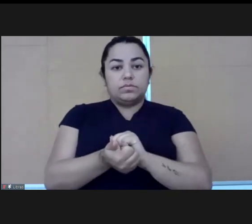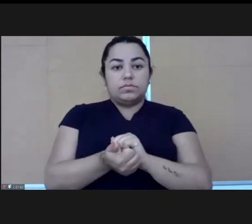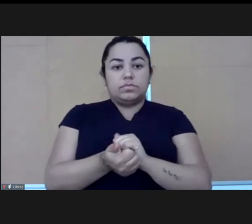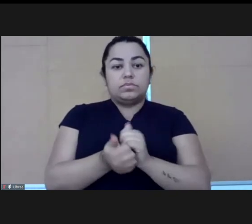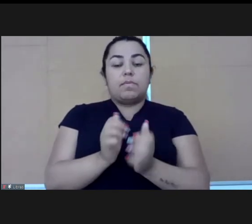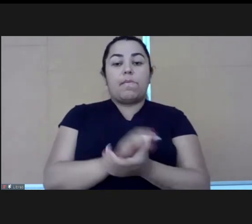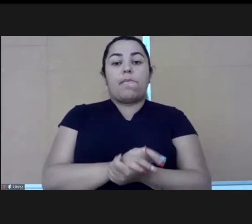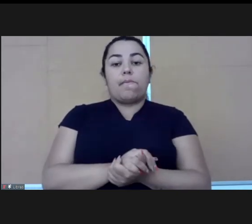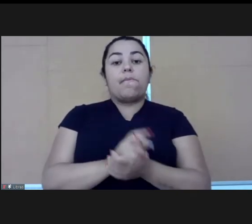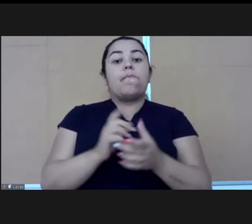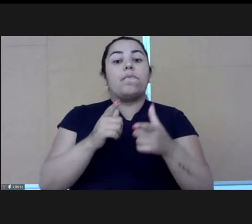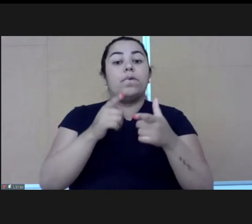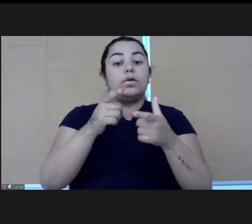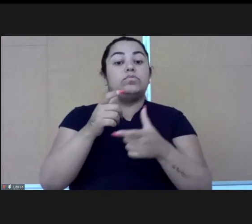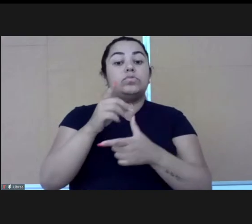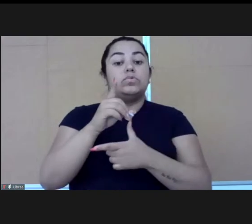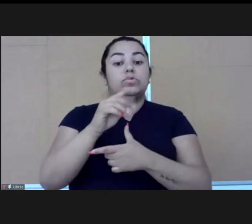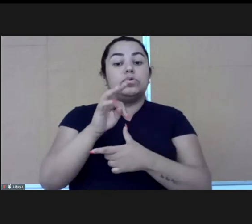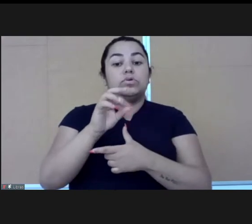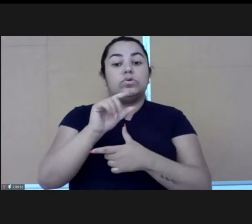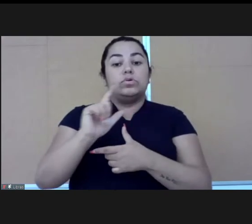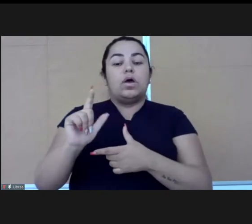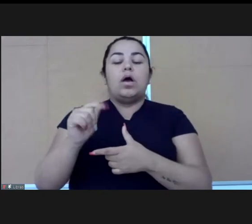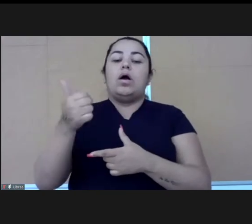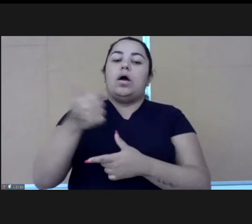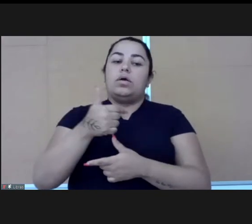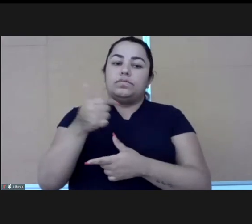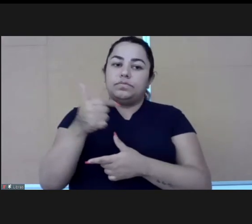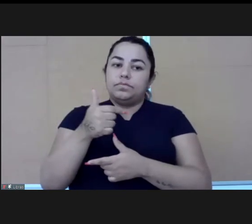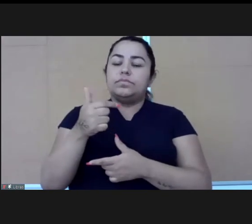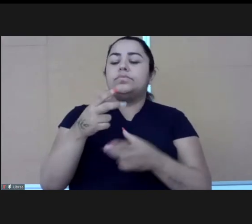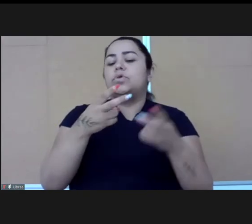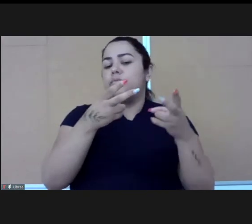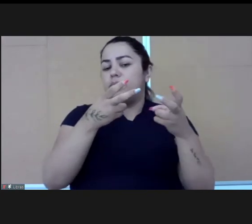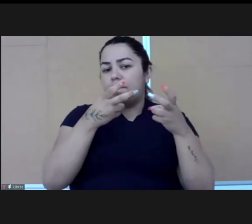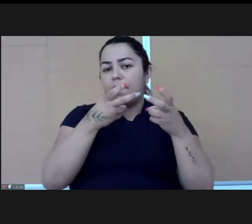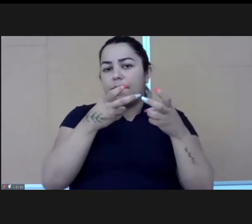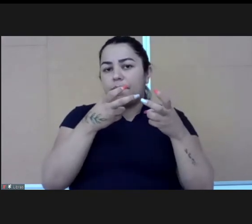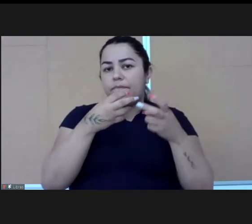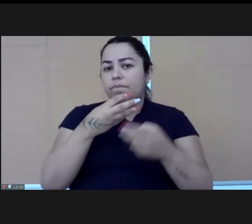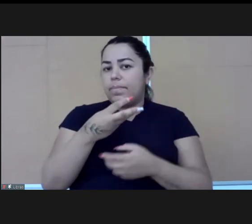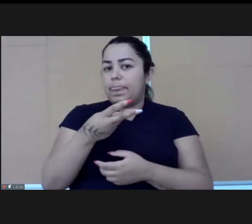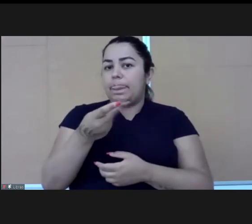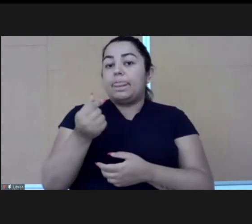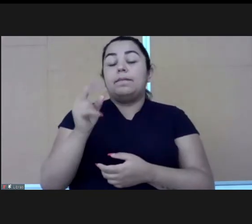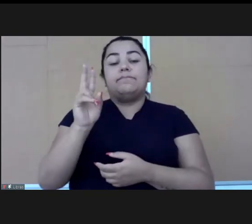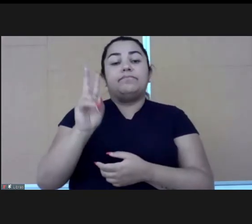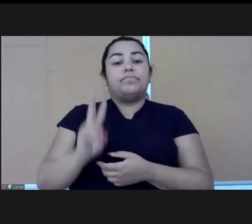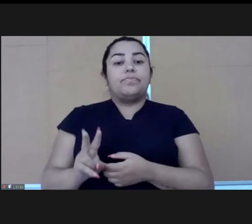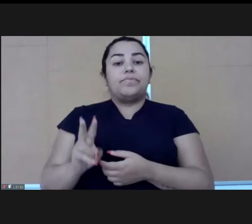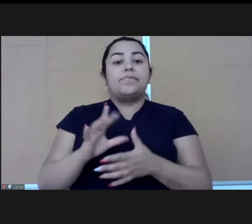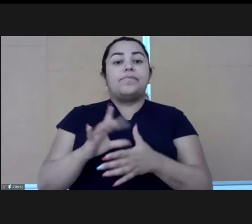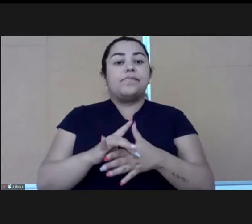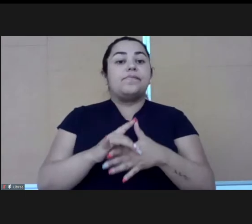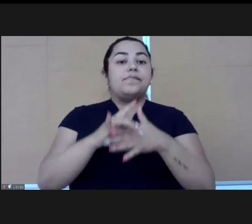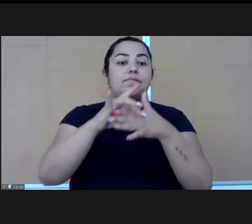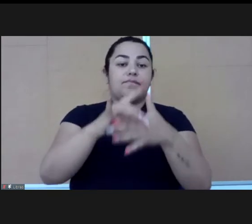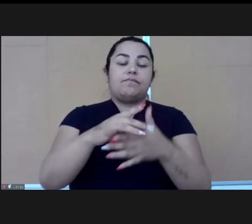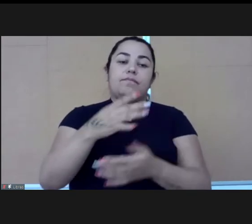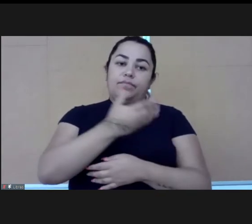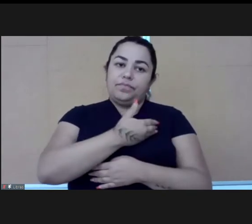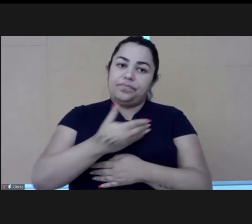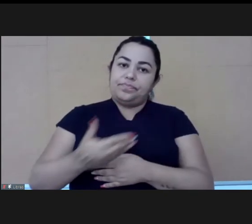Number two, I realized that a lot of times in public leadership, leaders were not allowed to be vulnerable.